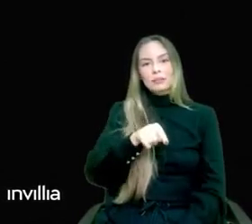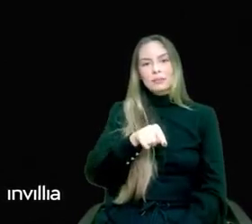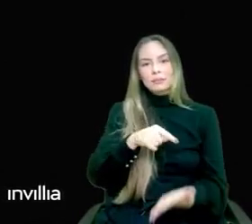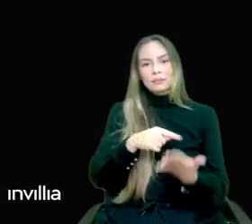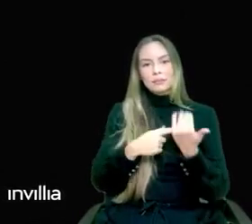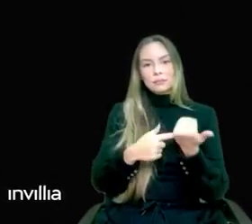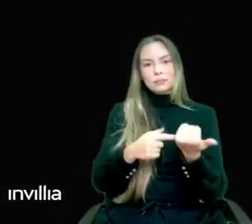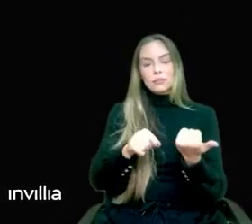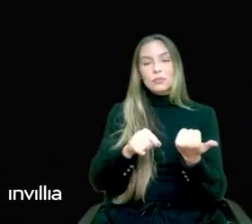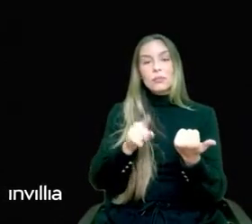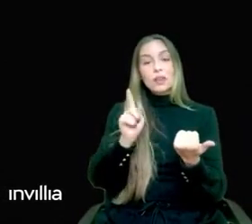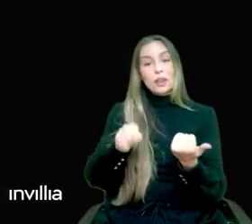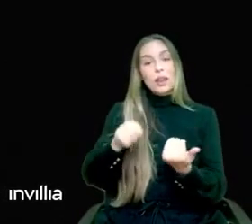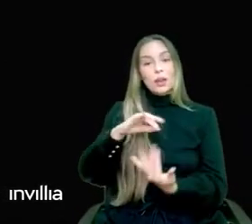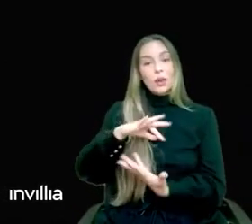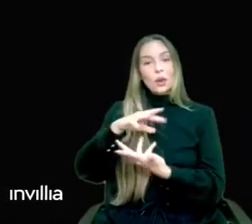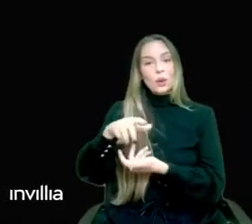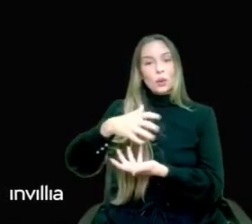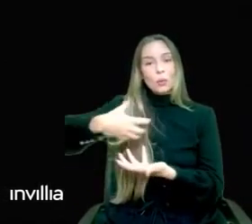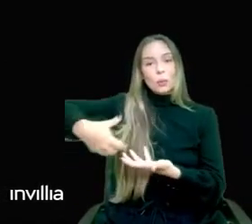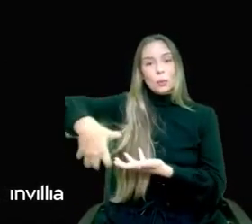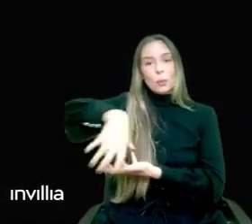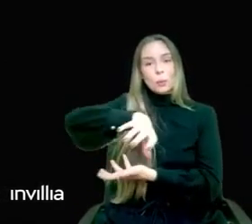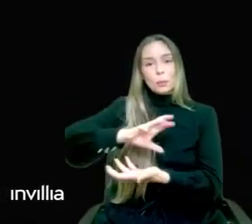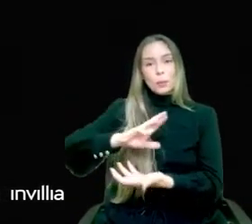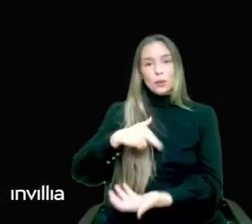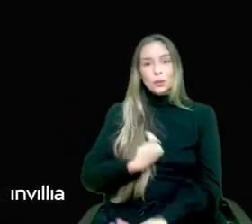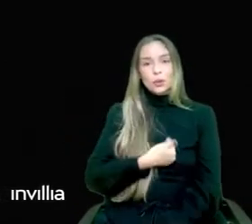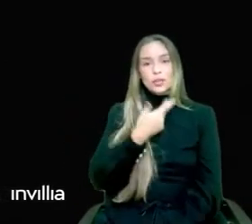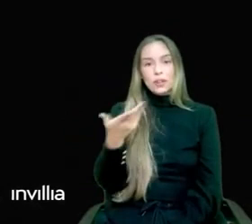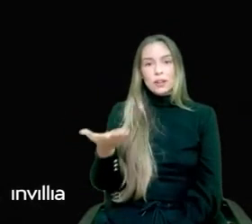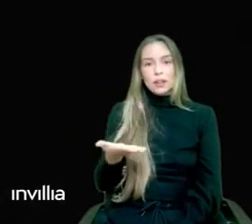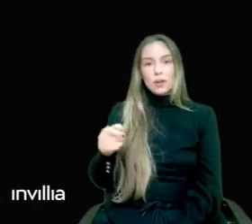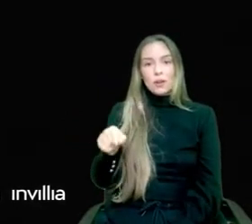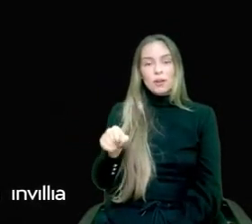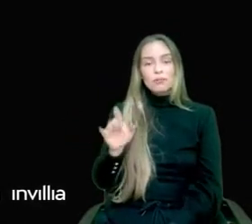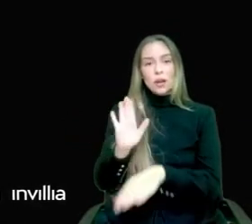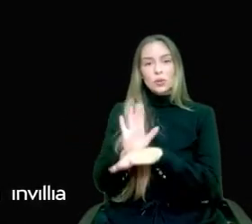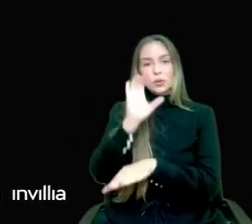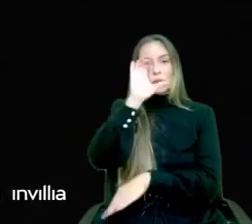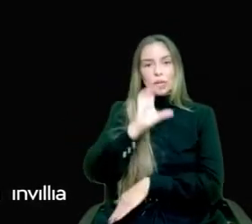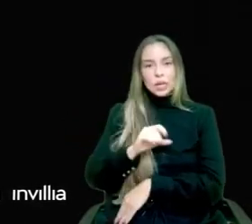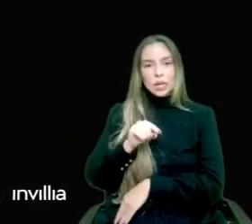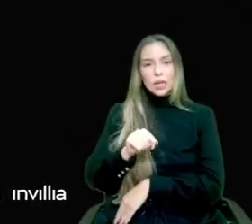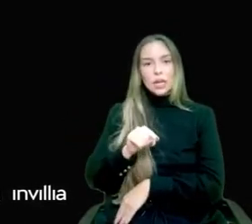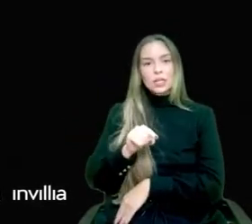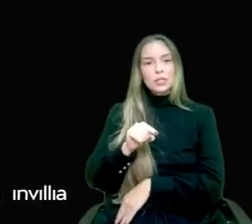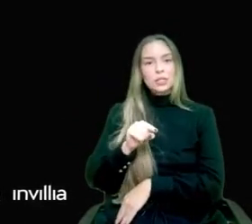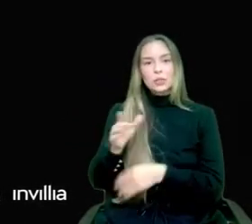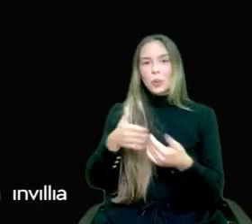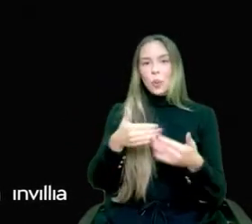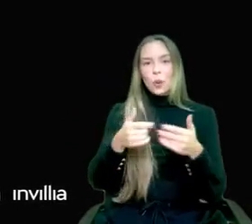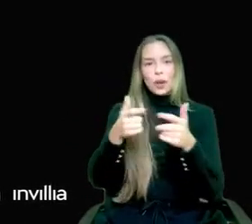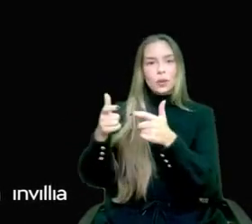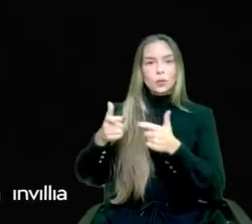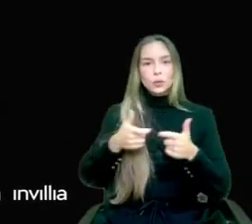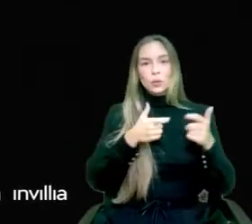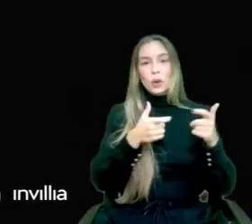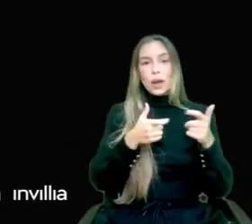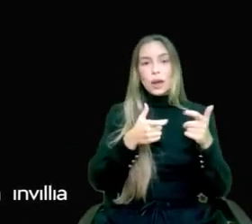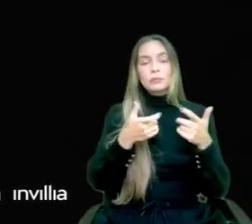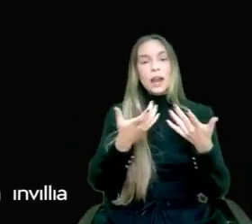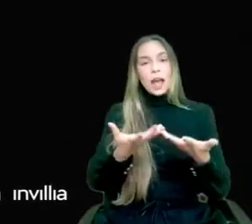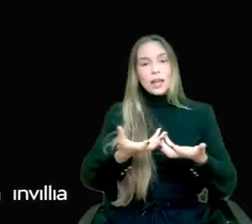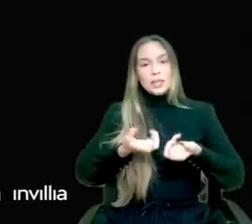space we are talking about. Helping customers everywhere to embrace the AI revolution